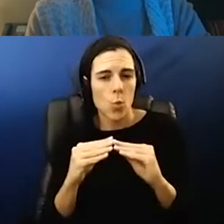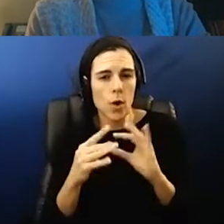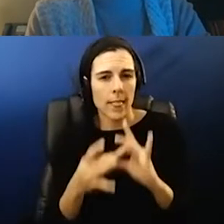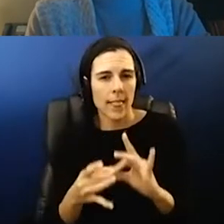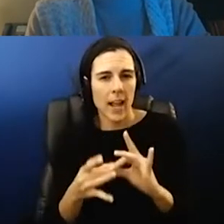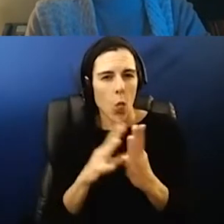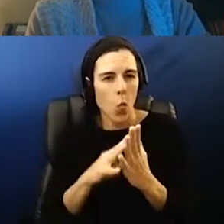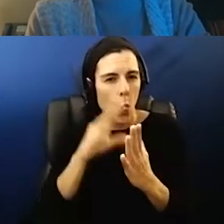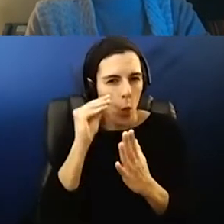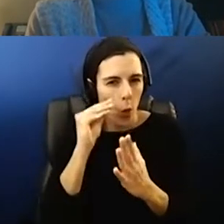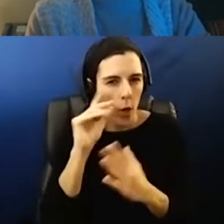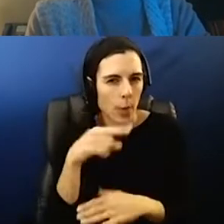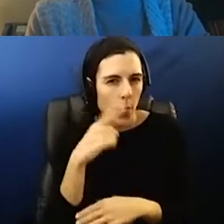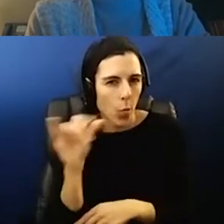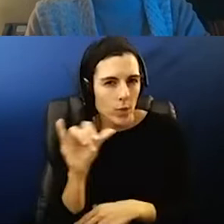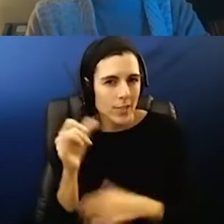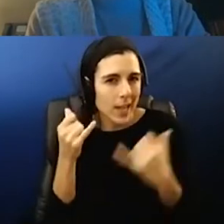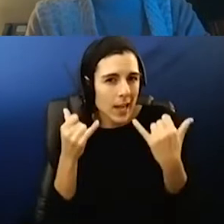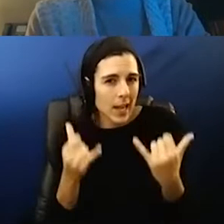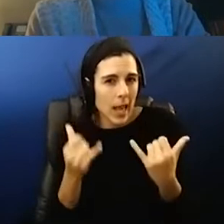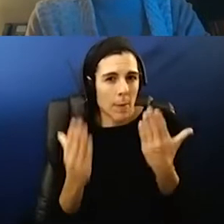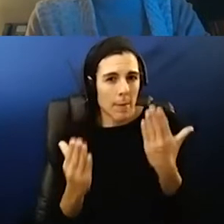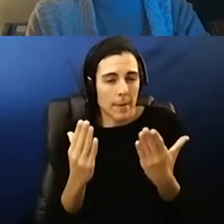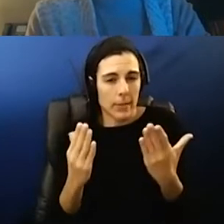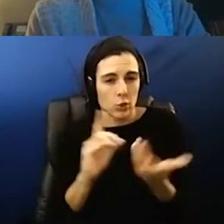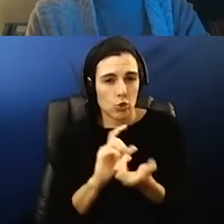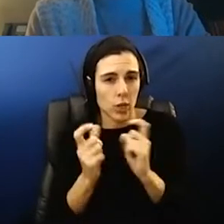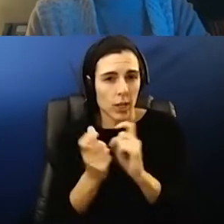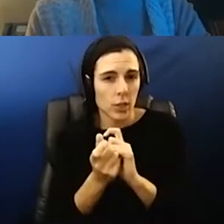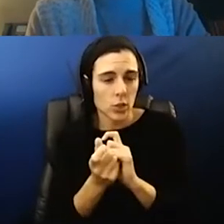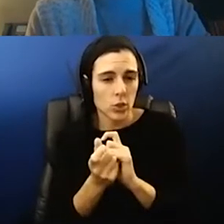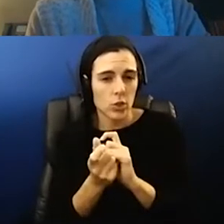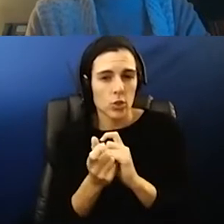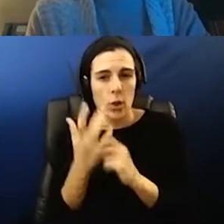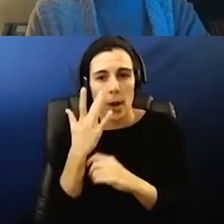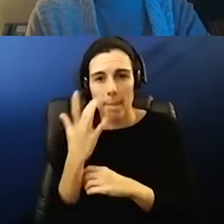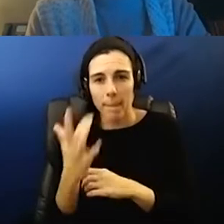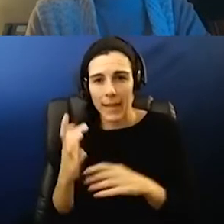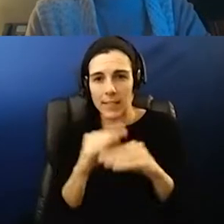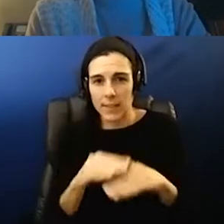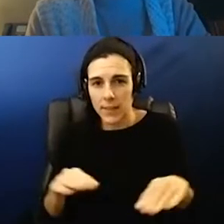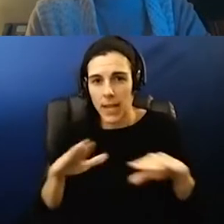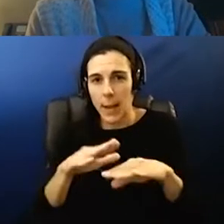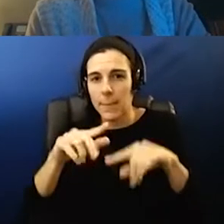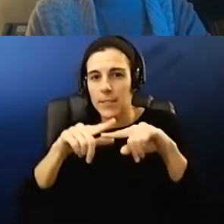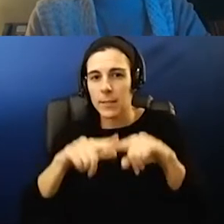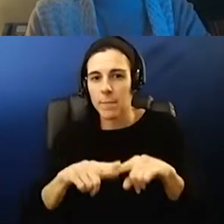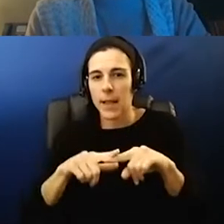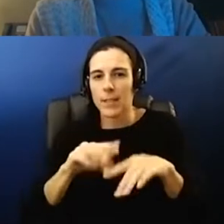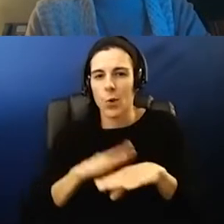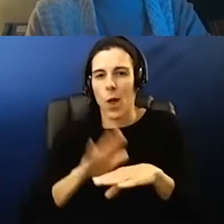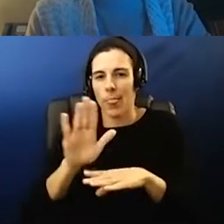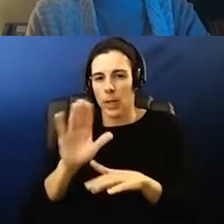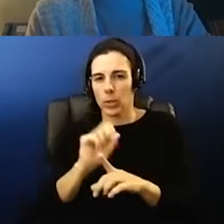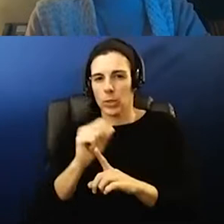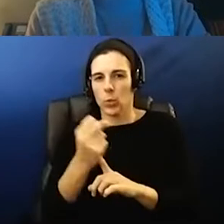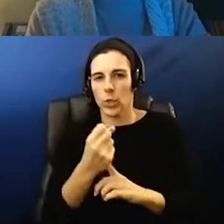learning looks like now and how it might vary uh because of the campus and based on their situation